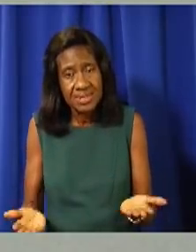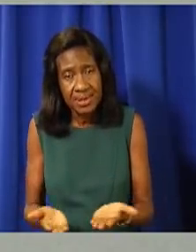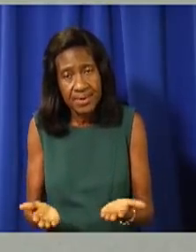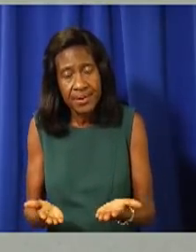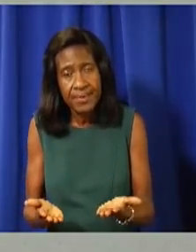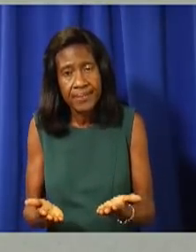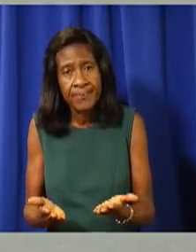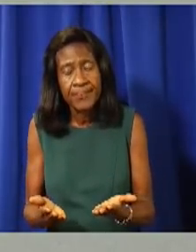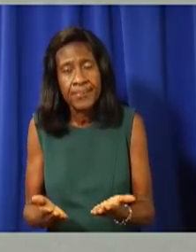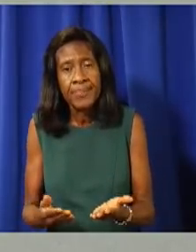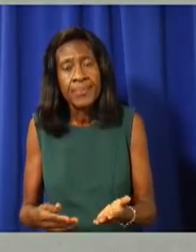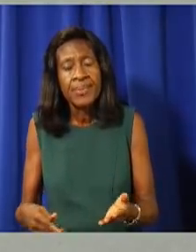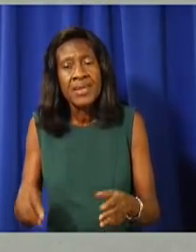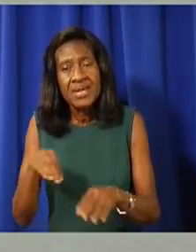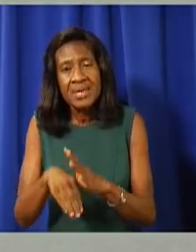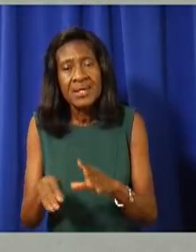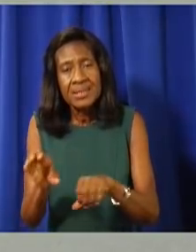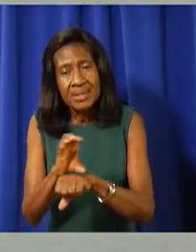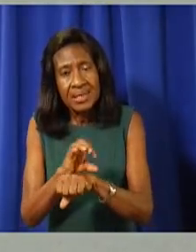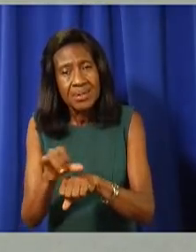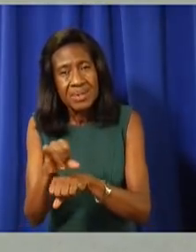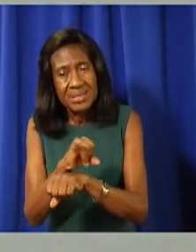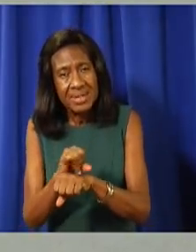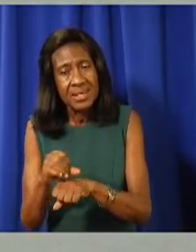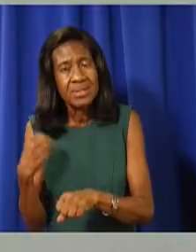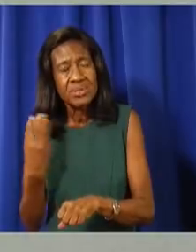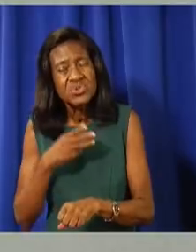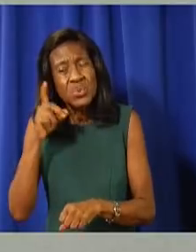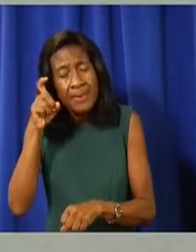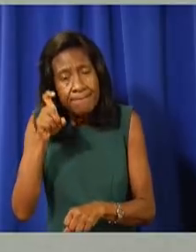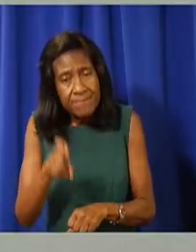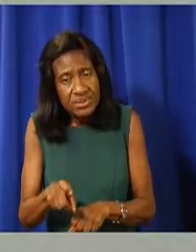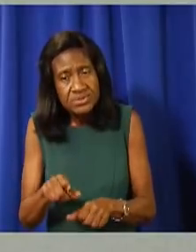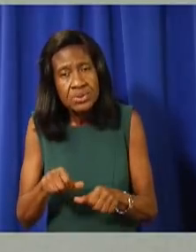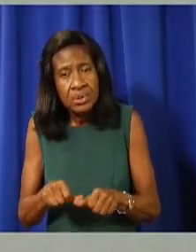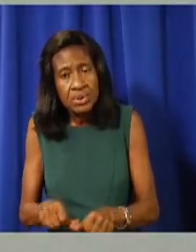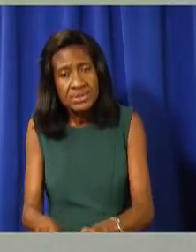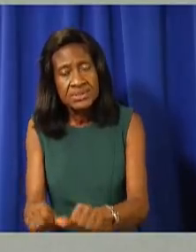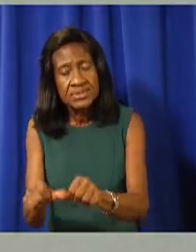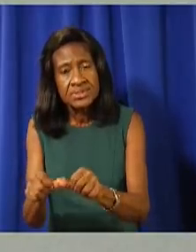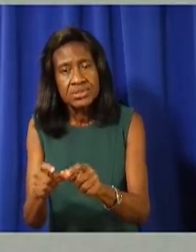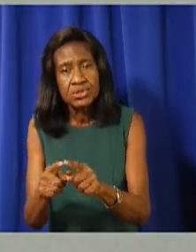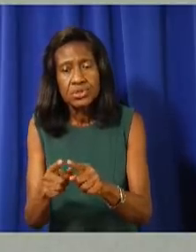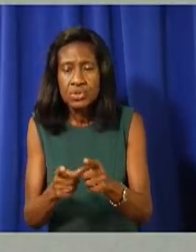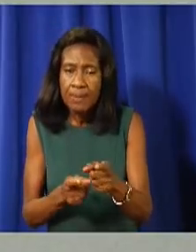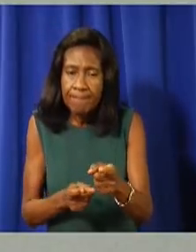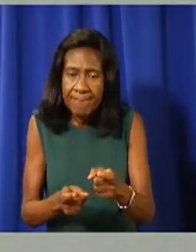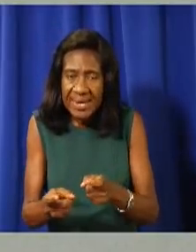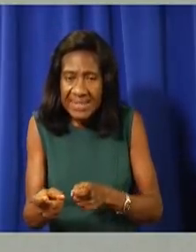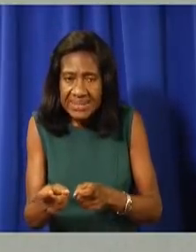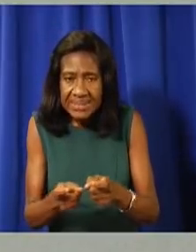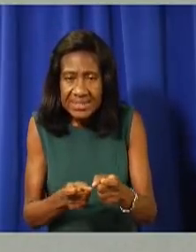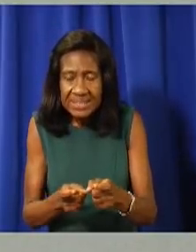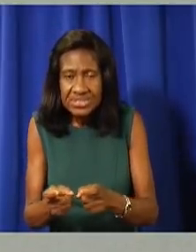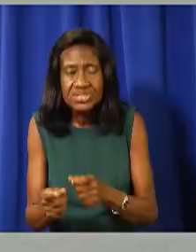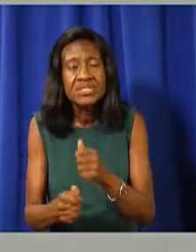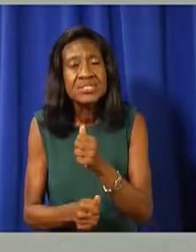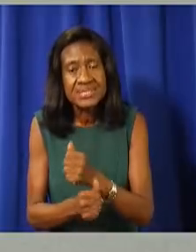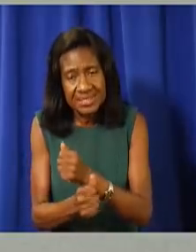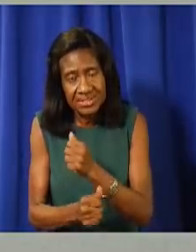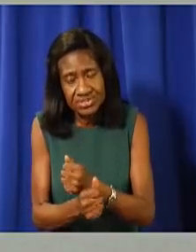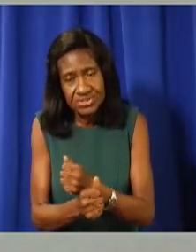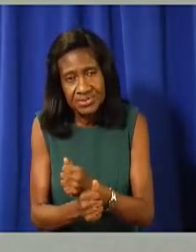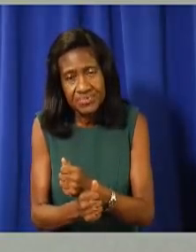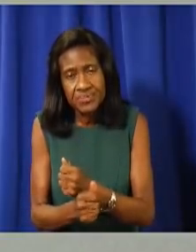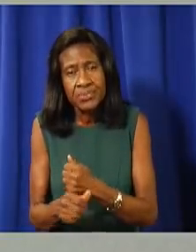As a jurisdiction, we need to continue to move forward managing risk to the maximum extent possible. We can